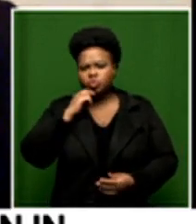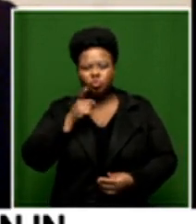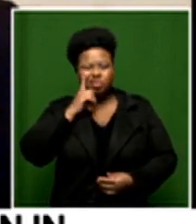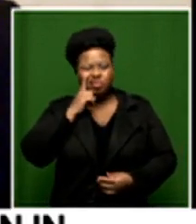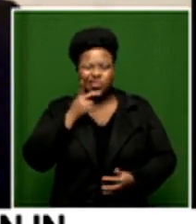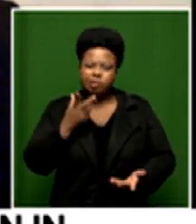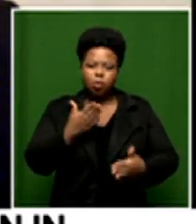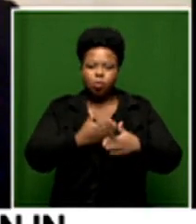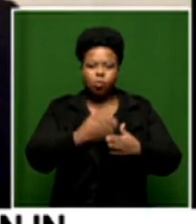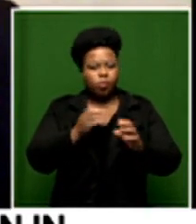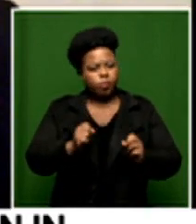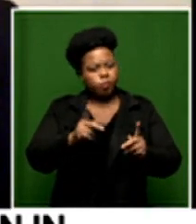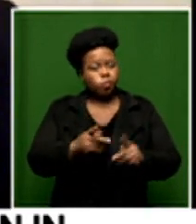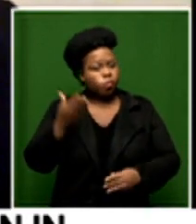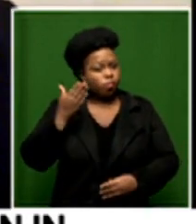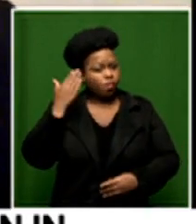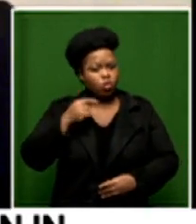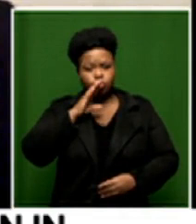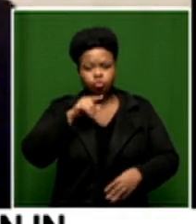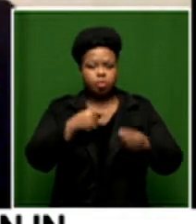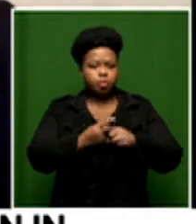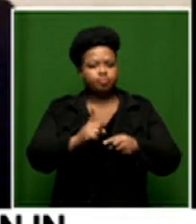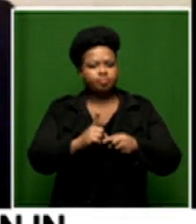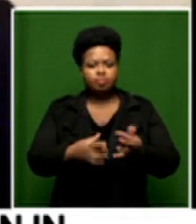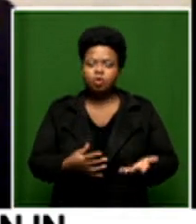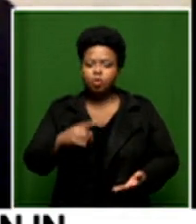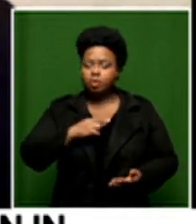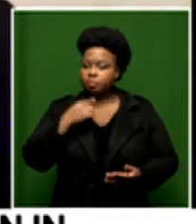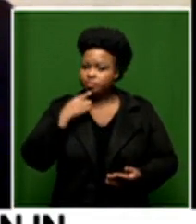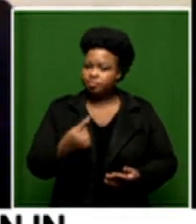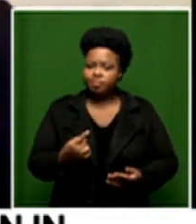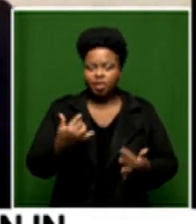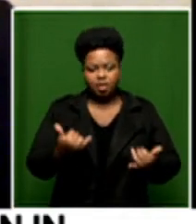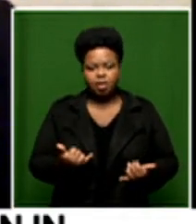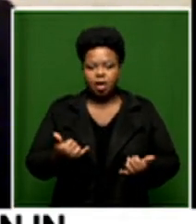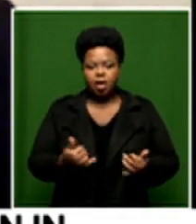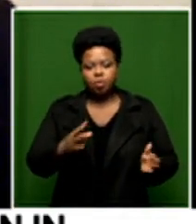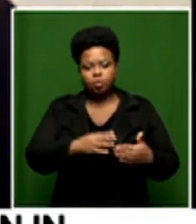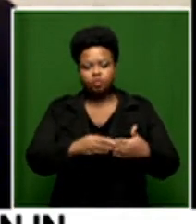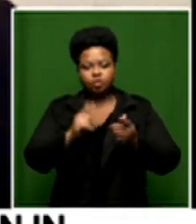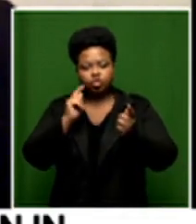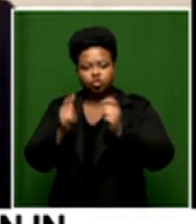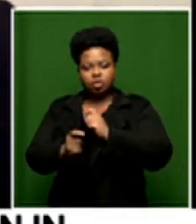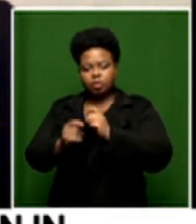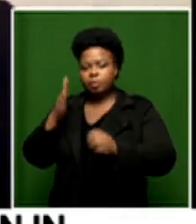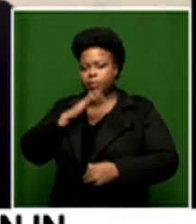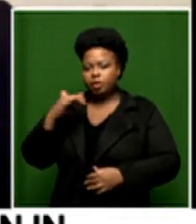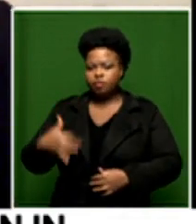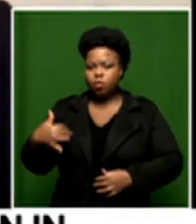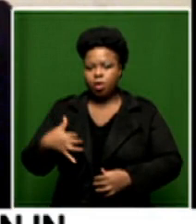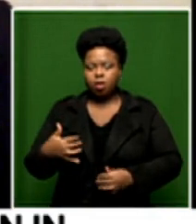at the type of work opportunities you were speaking very much so about how we've moved in the direction of an informal